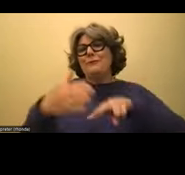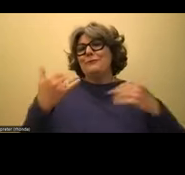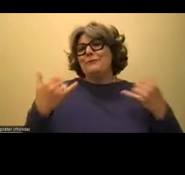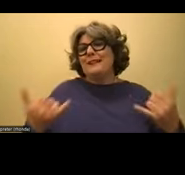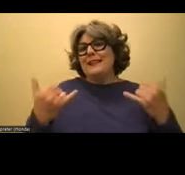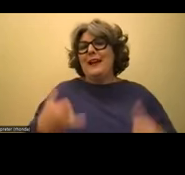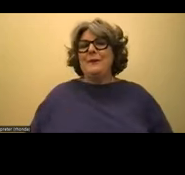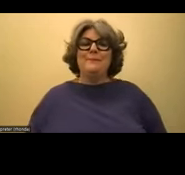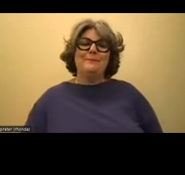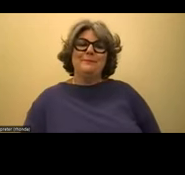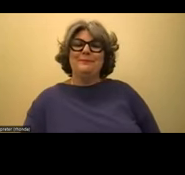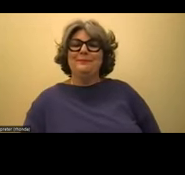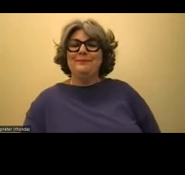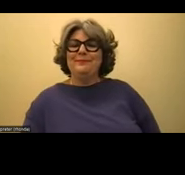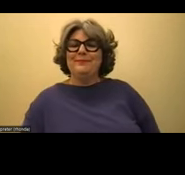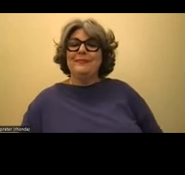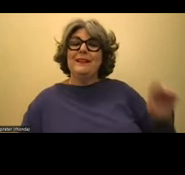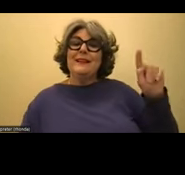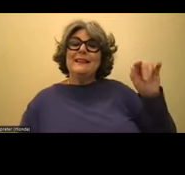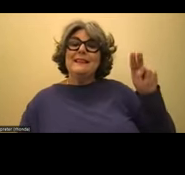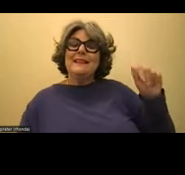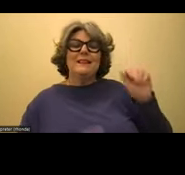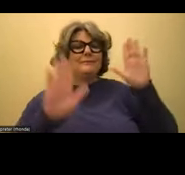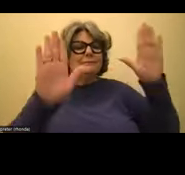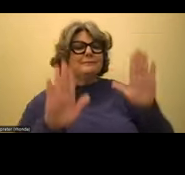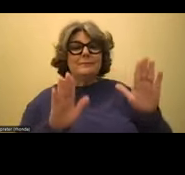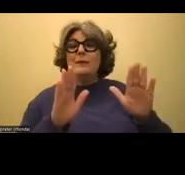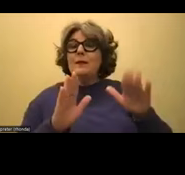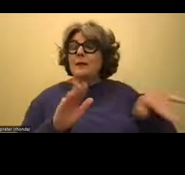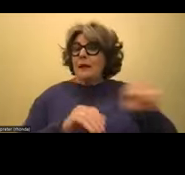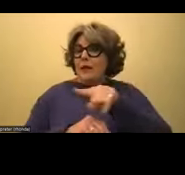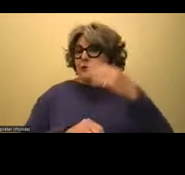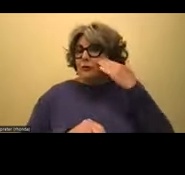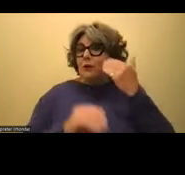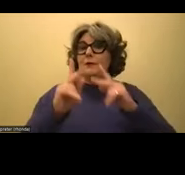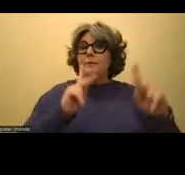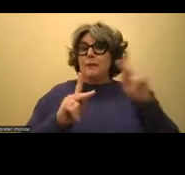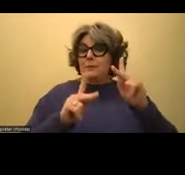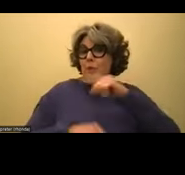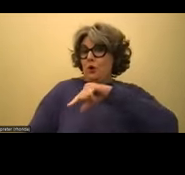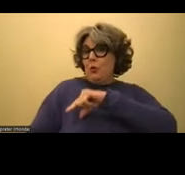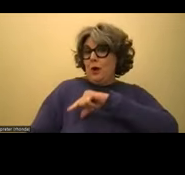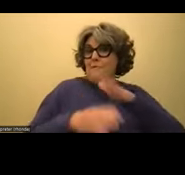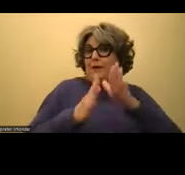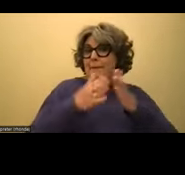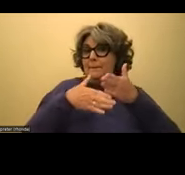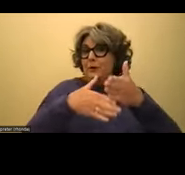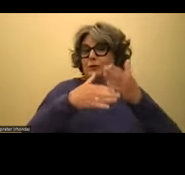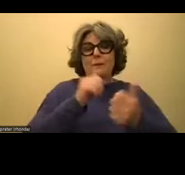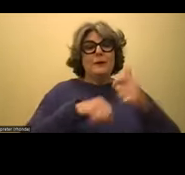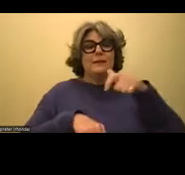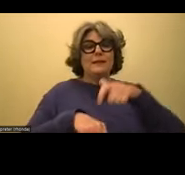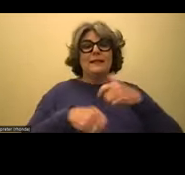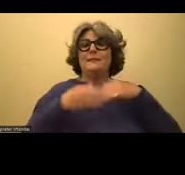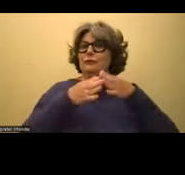That's fabulous. As we know, most students who qualify for Bookshare spend most of their time in a